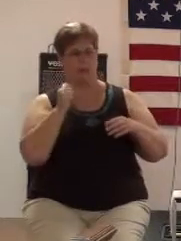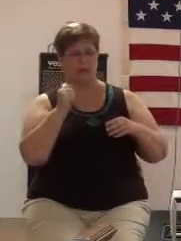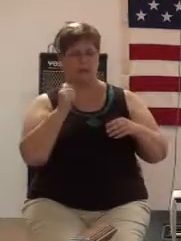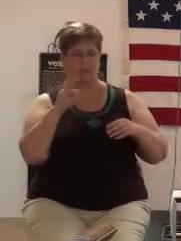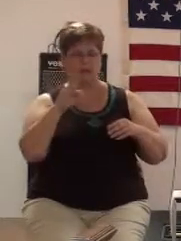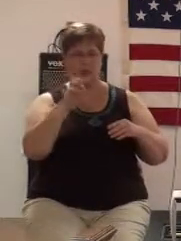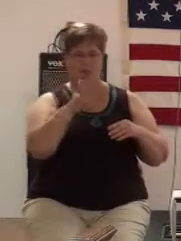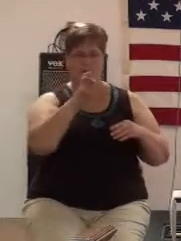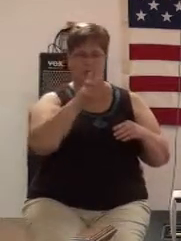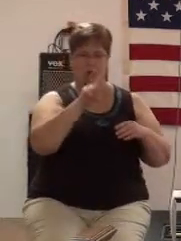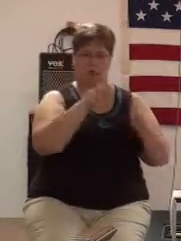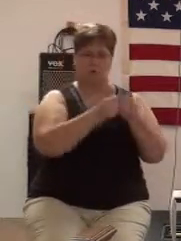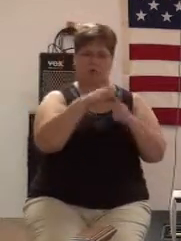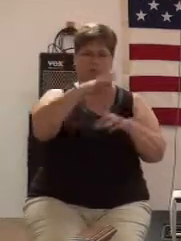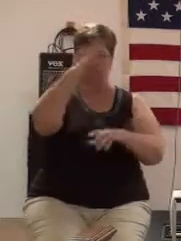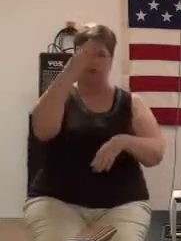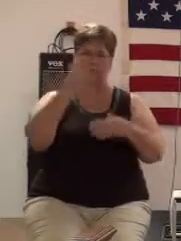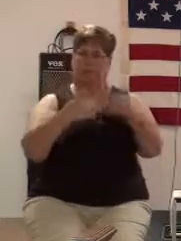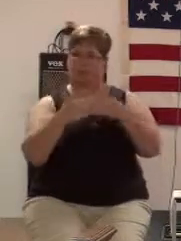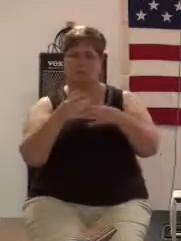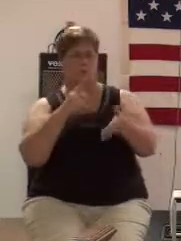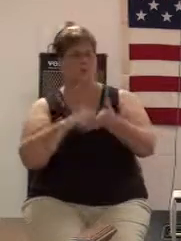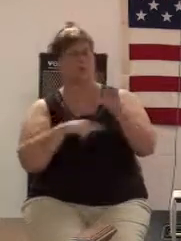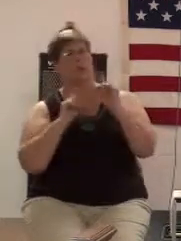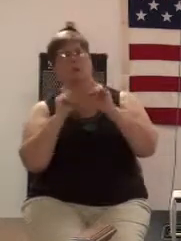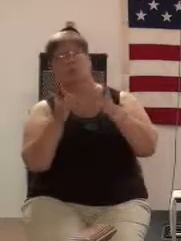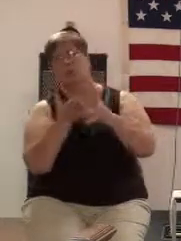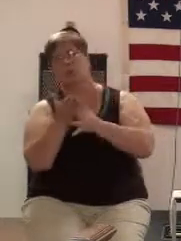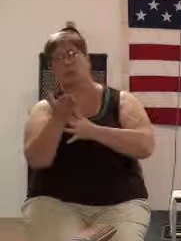with the spirit regardless of what he went through